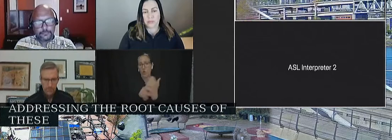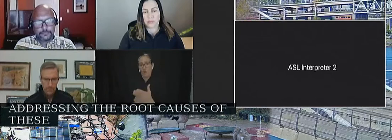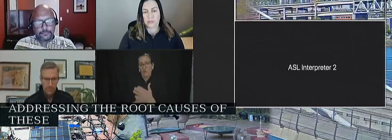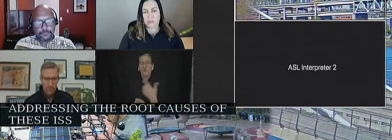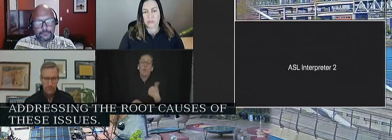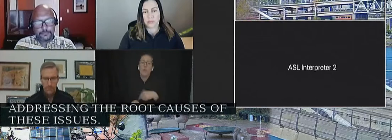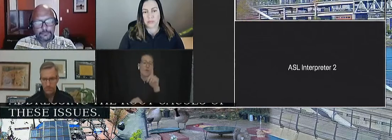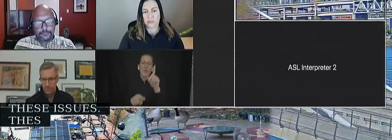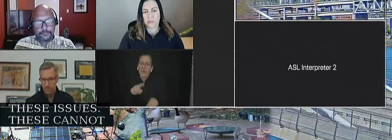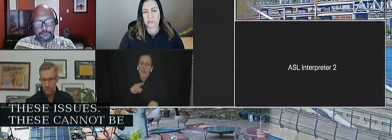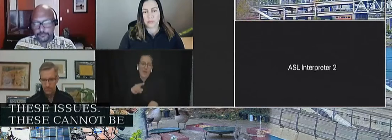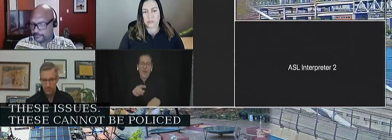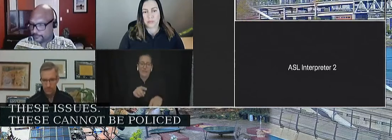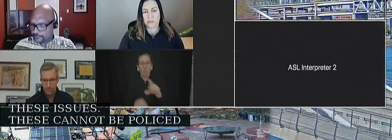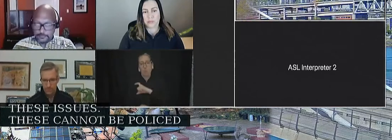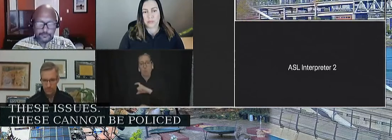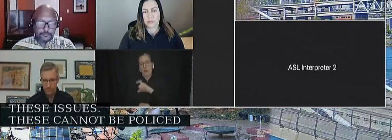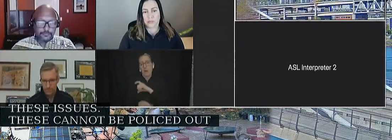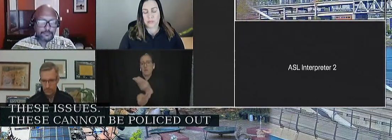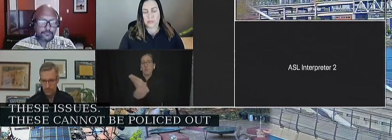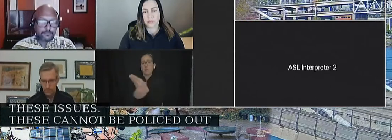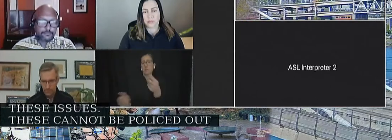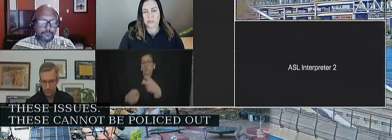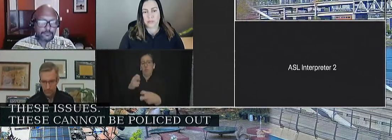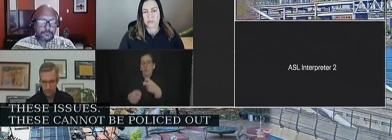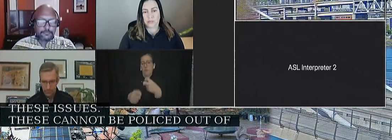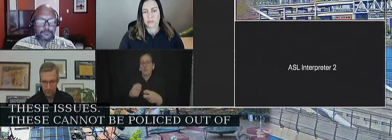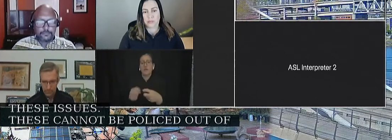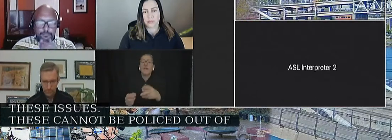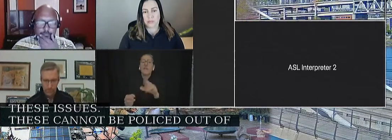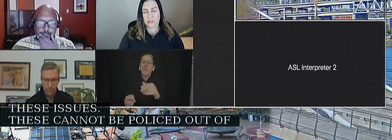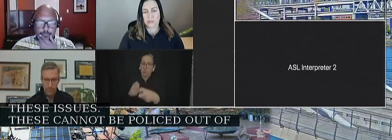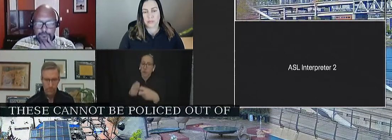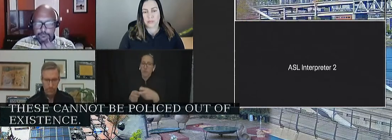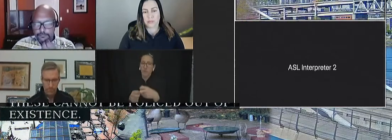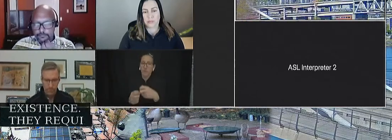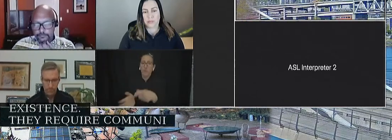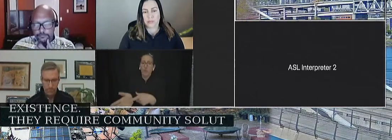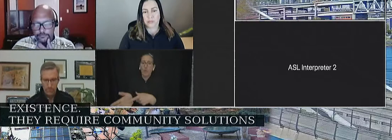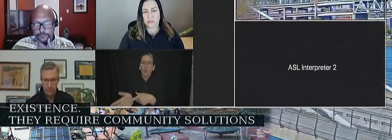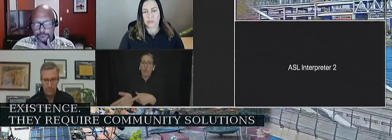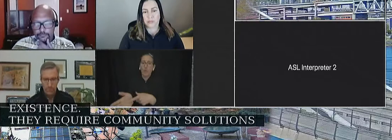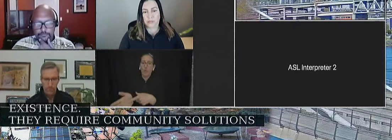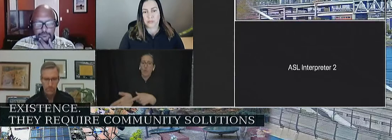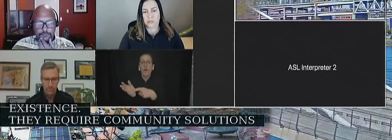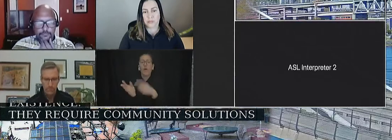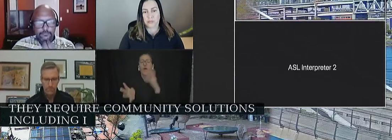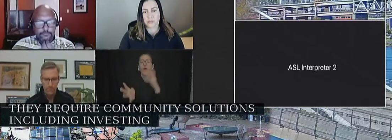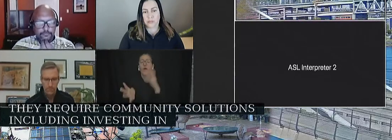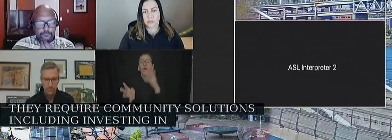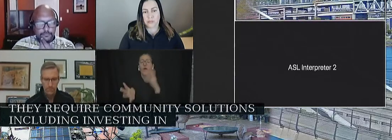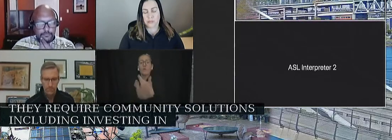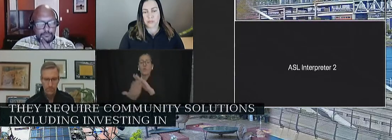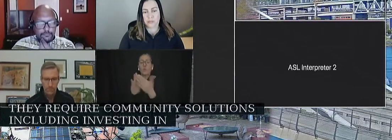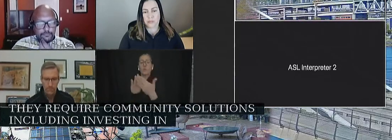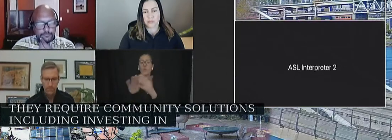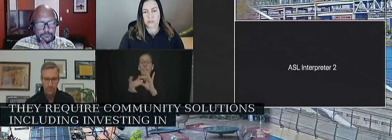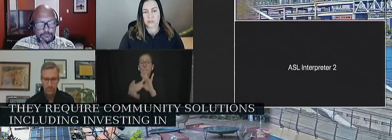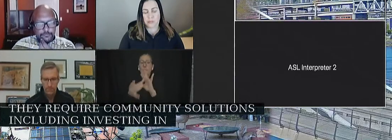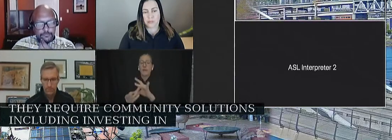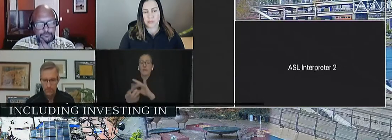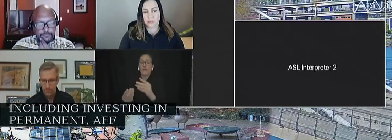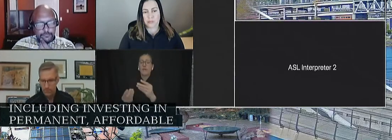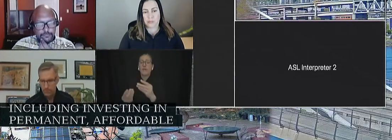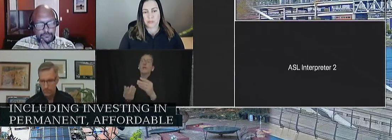They require robust and revolutionary community solutions, including investing in permanent affordable and free housing, rather than